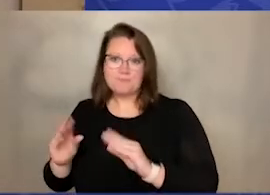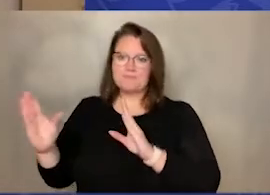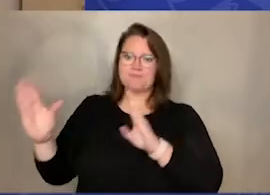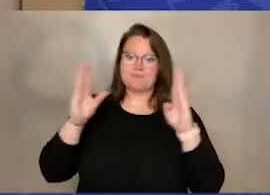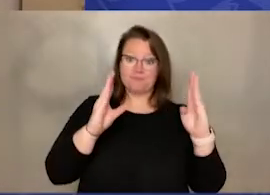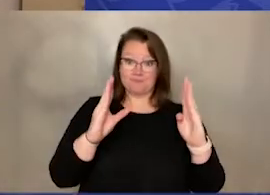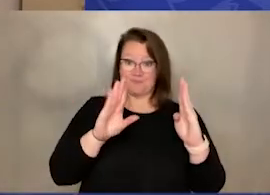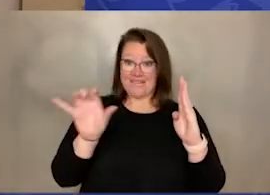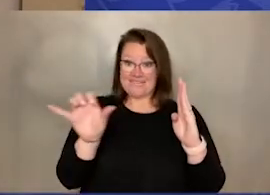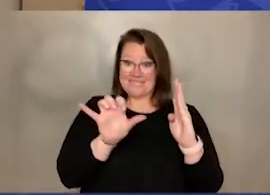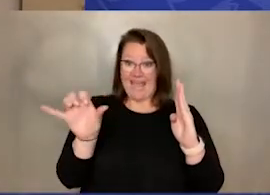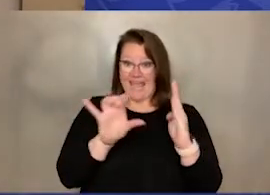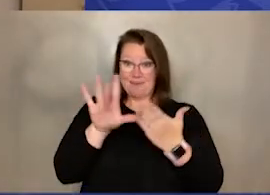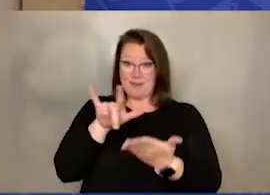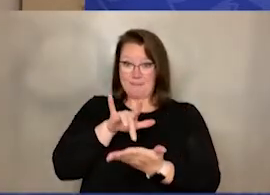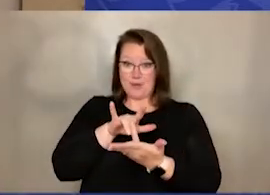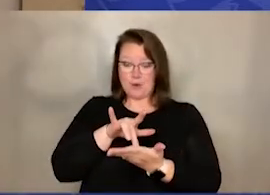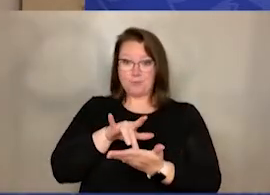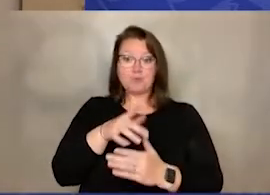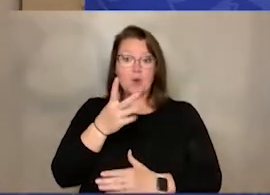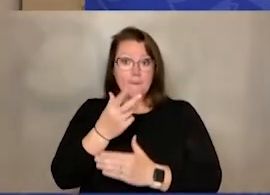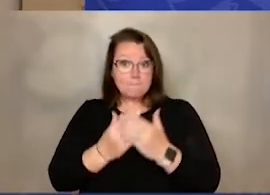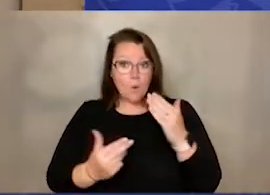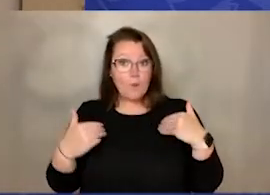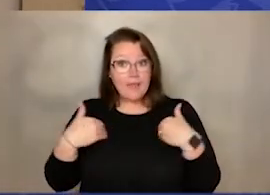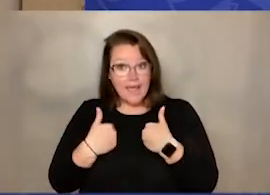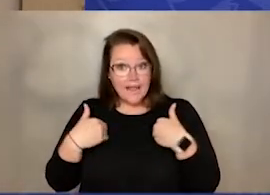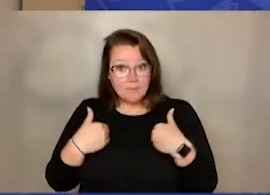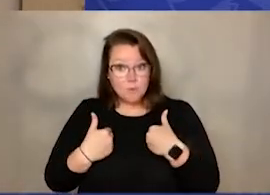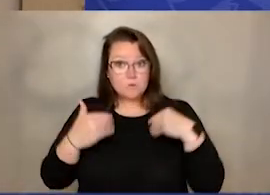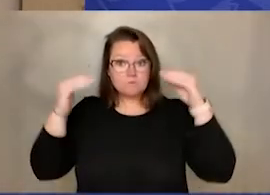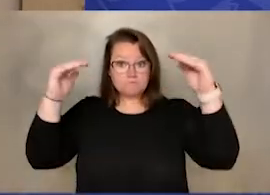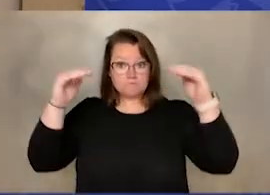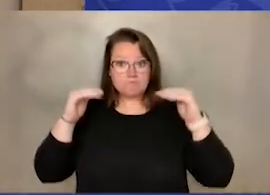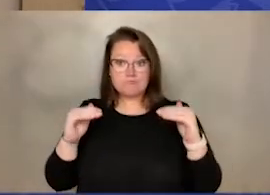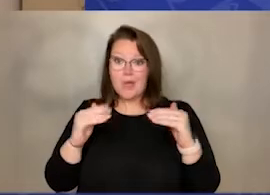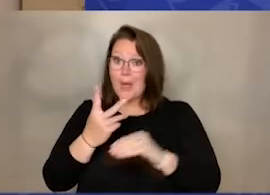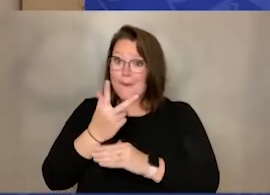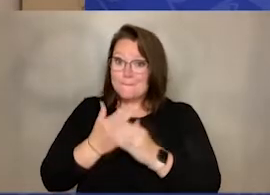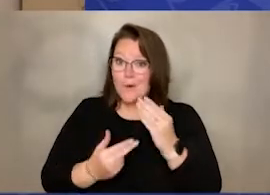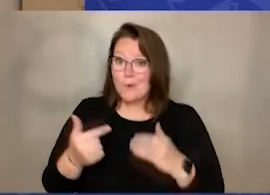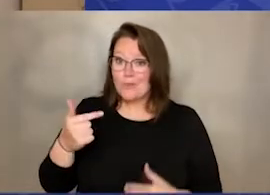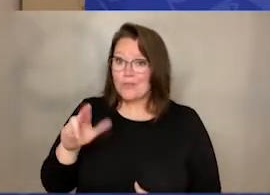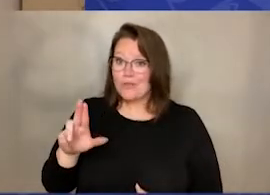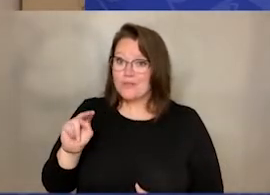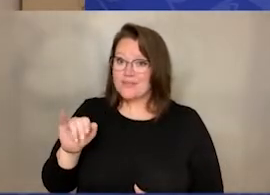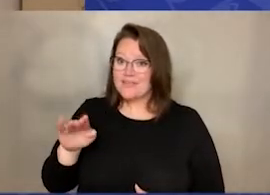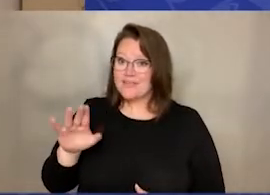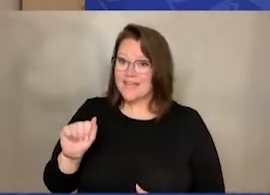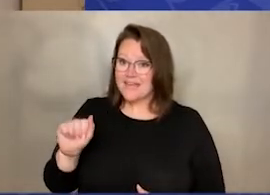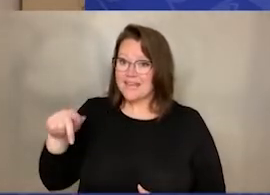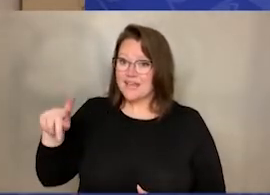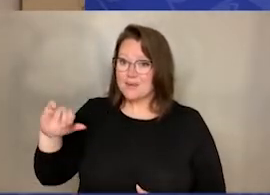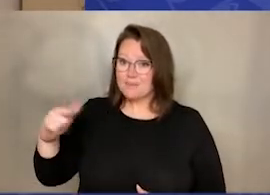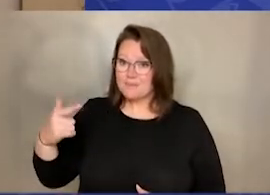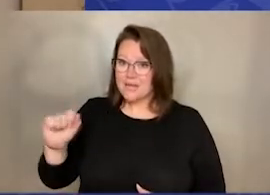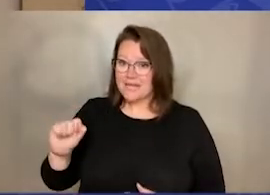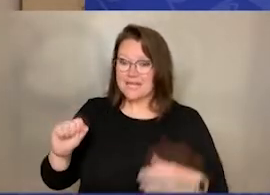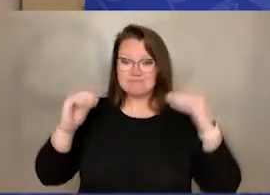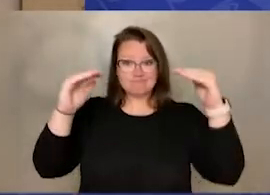about both. Both are animals, both are guinea pigs, and both are